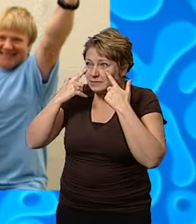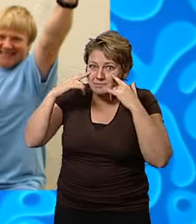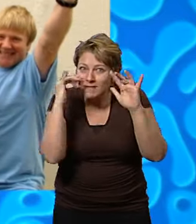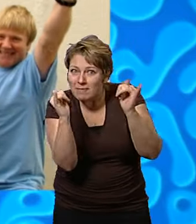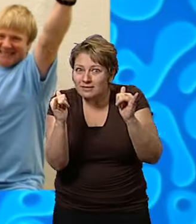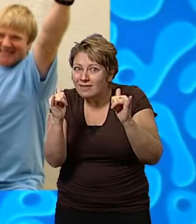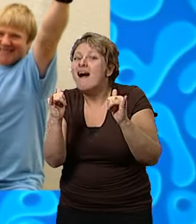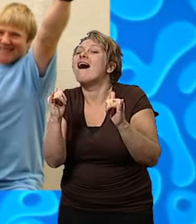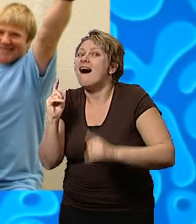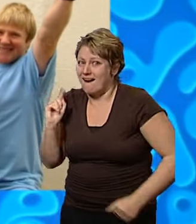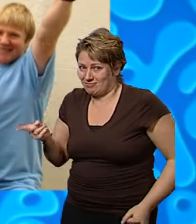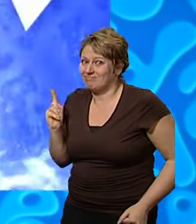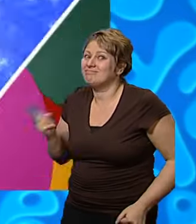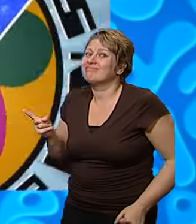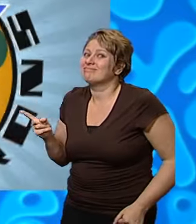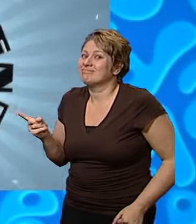The Experimenters!